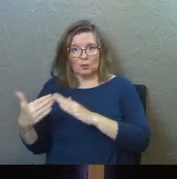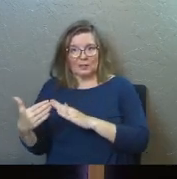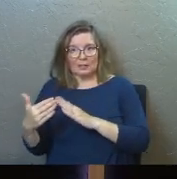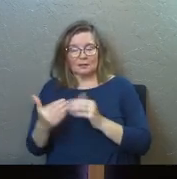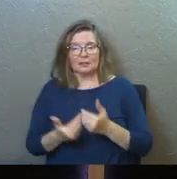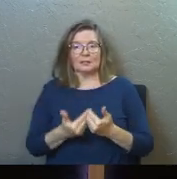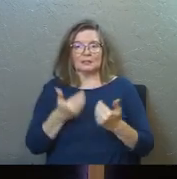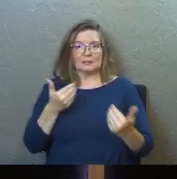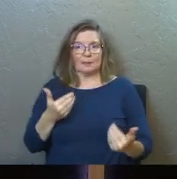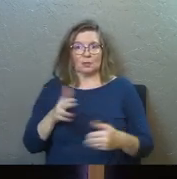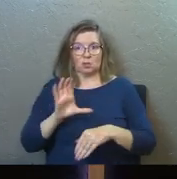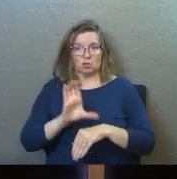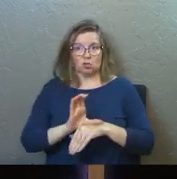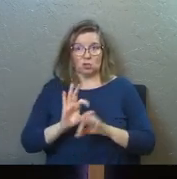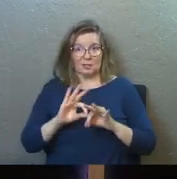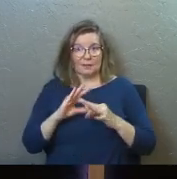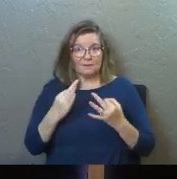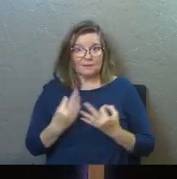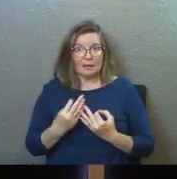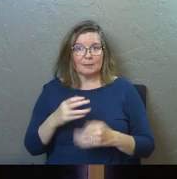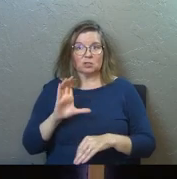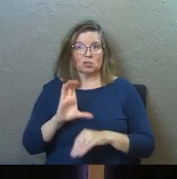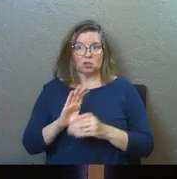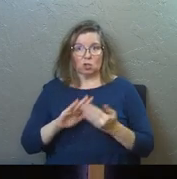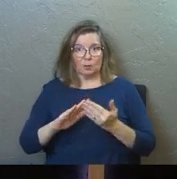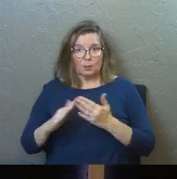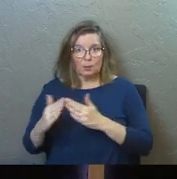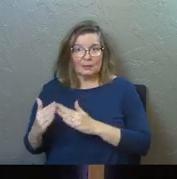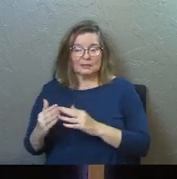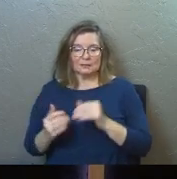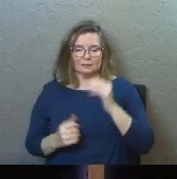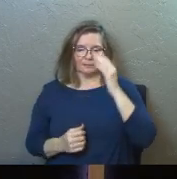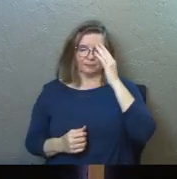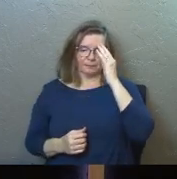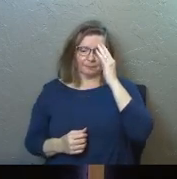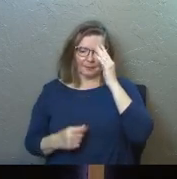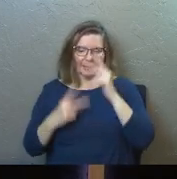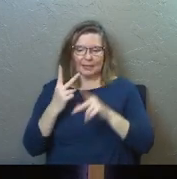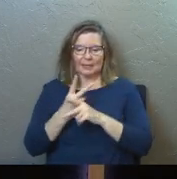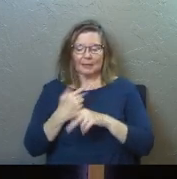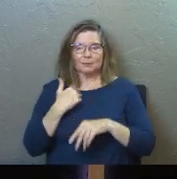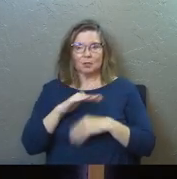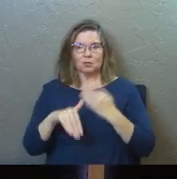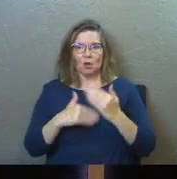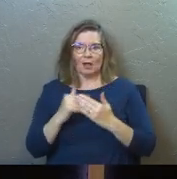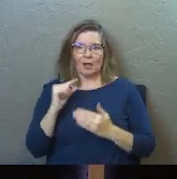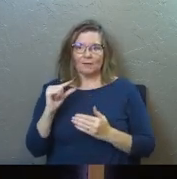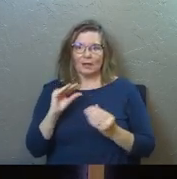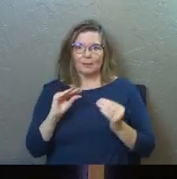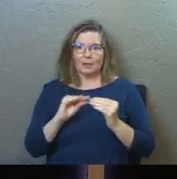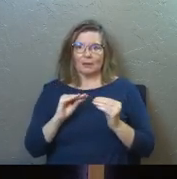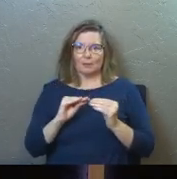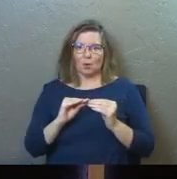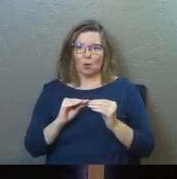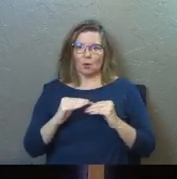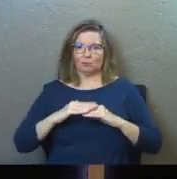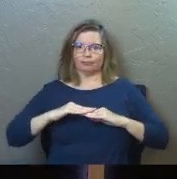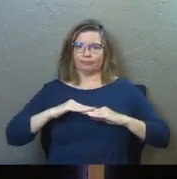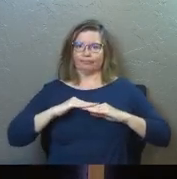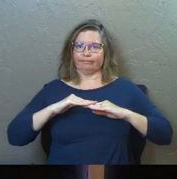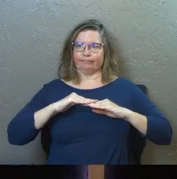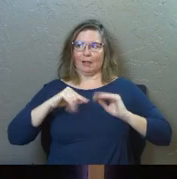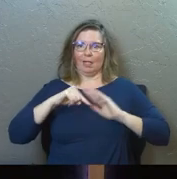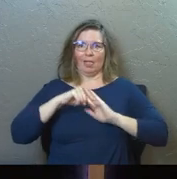and it separates church families and church communities. It keeps us all at a little bit more of a shallow